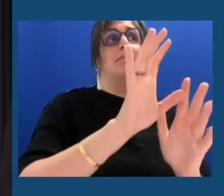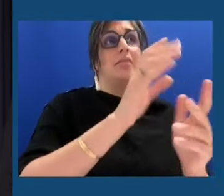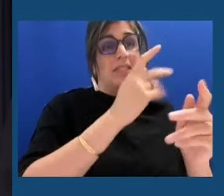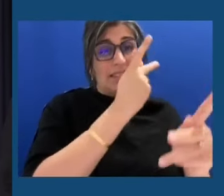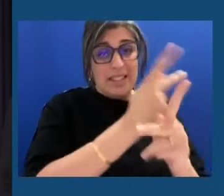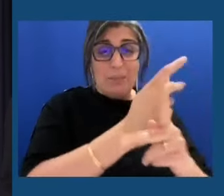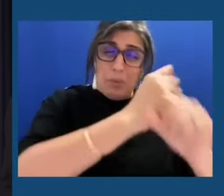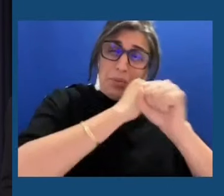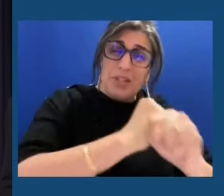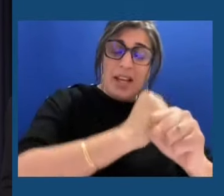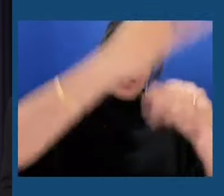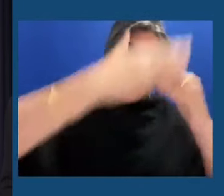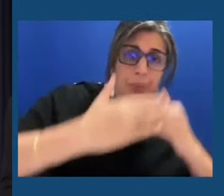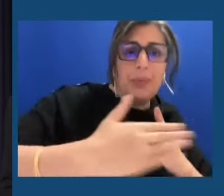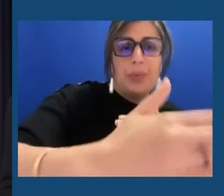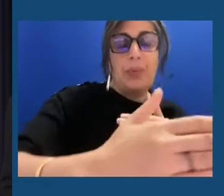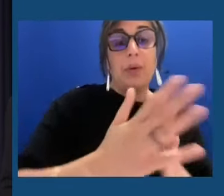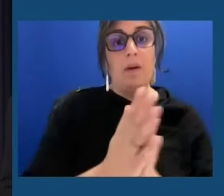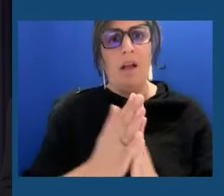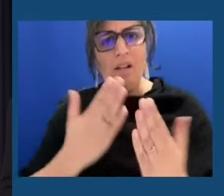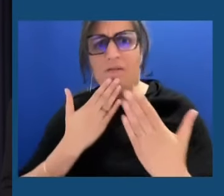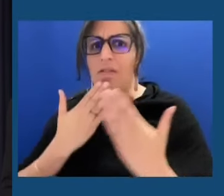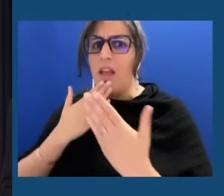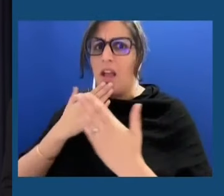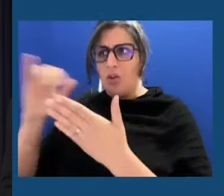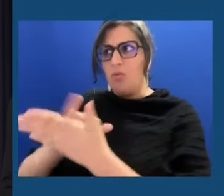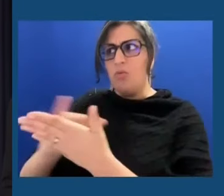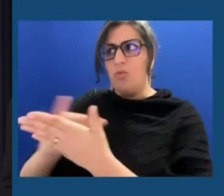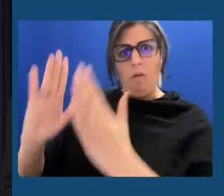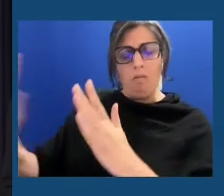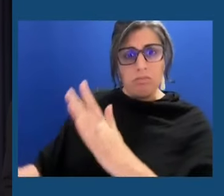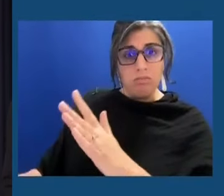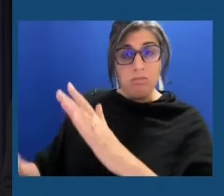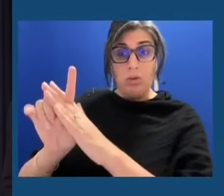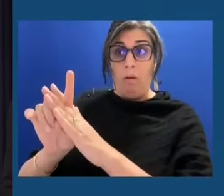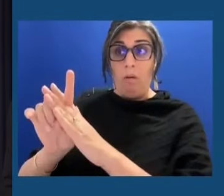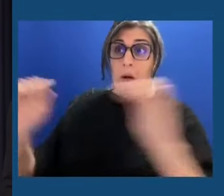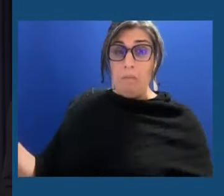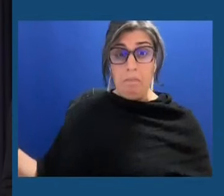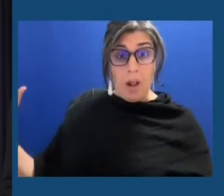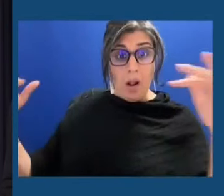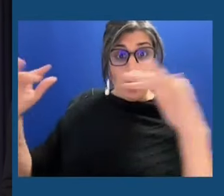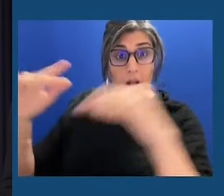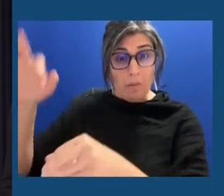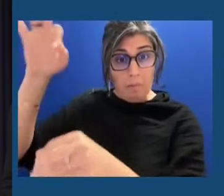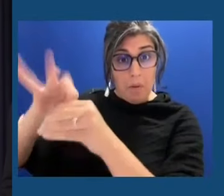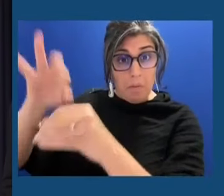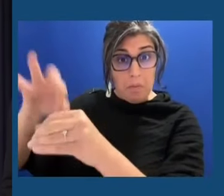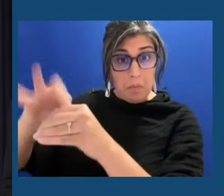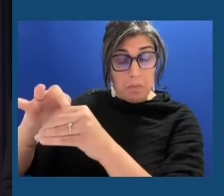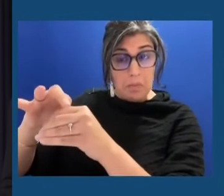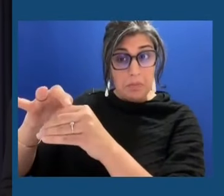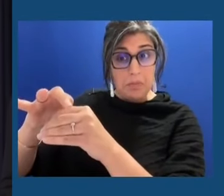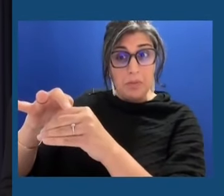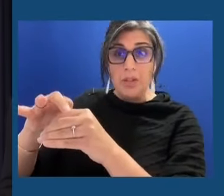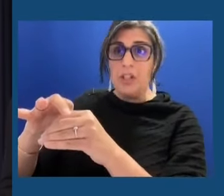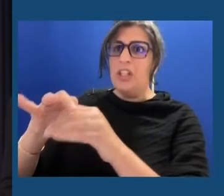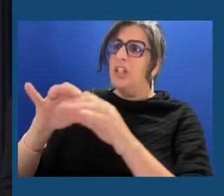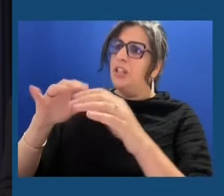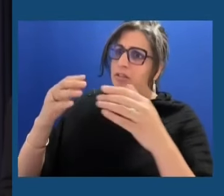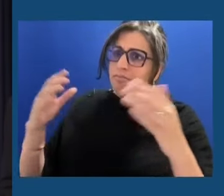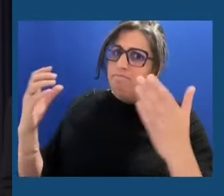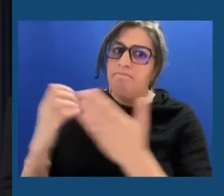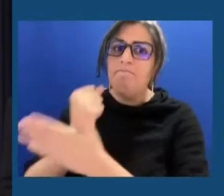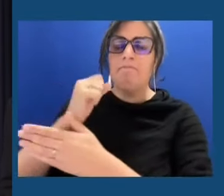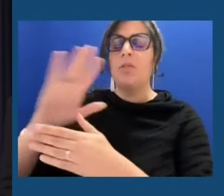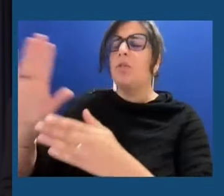I also want to thank New Yorkers for showing up in record numbers to the polls to exercise your most basic and